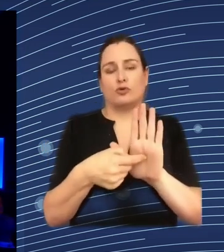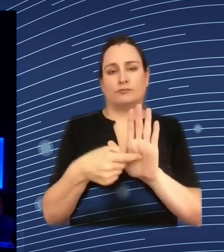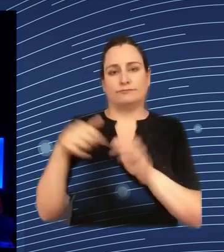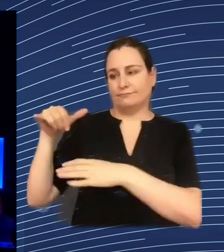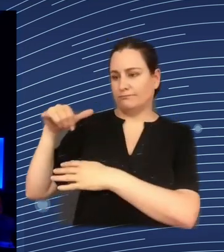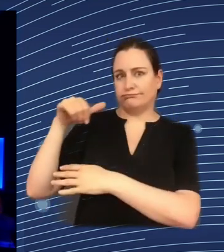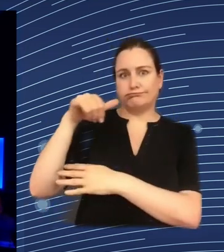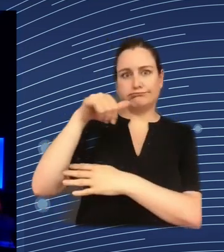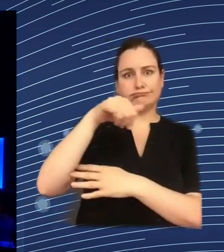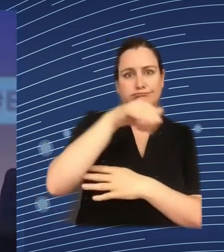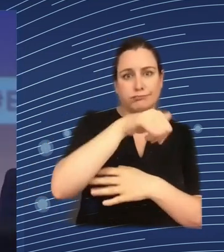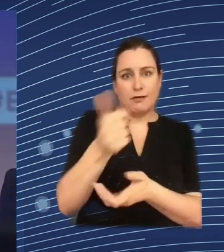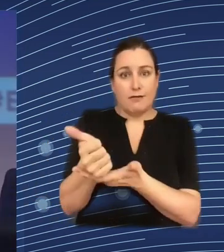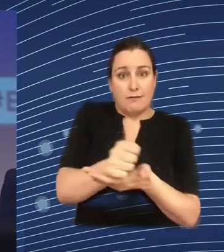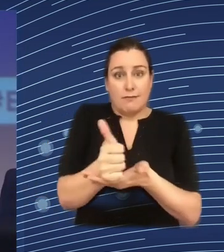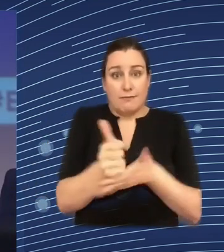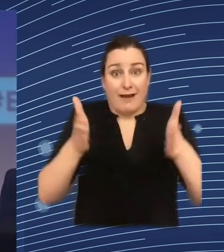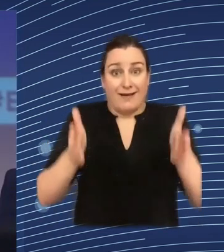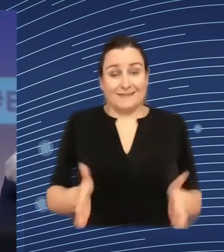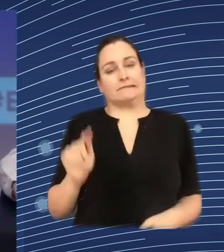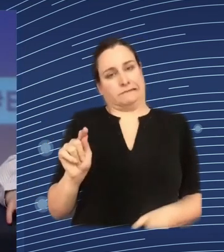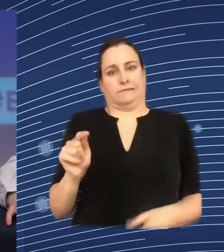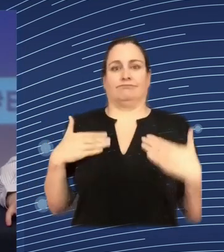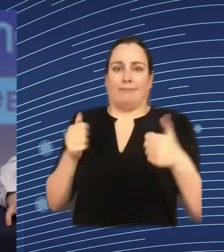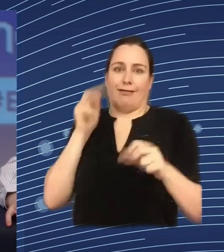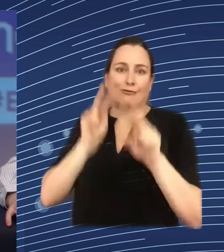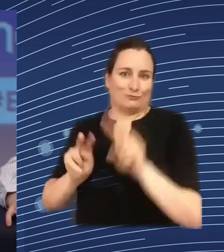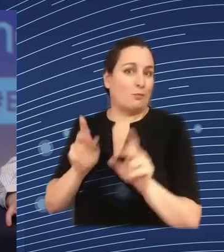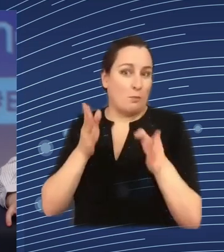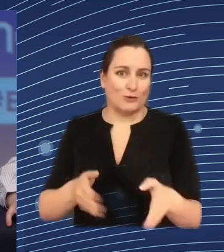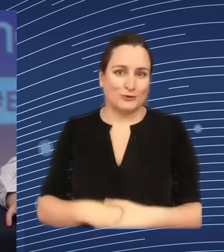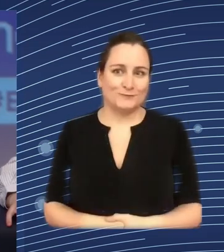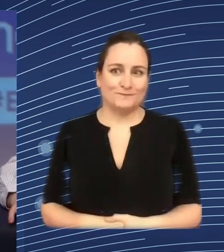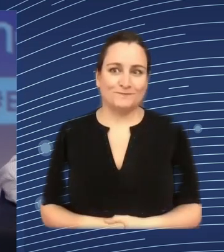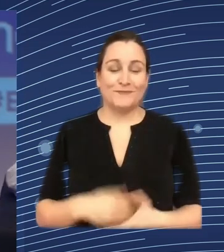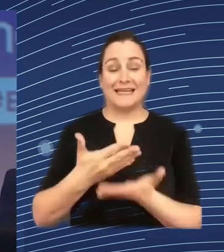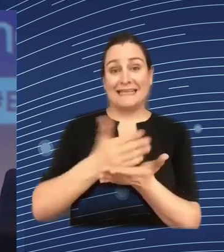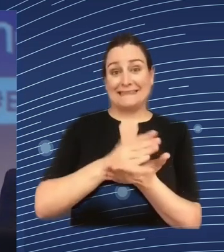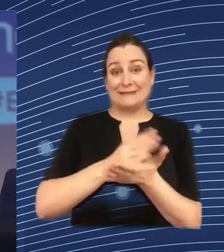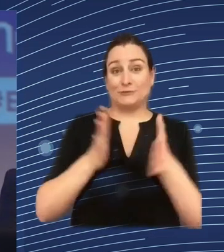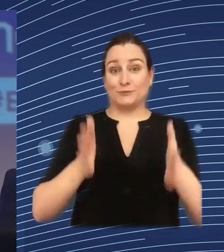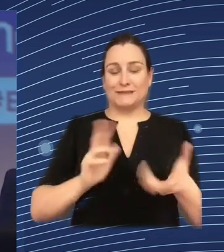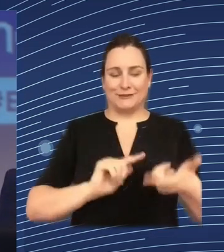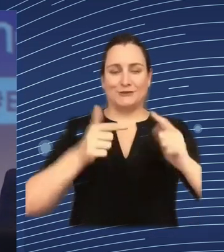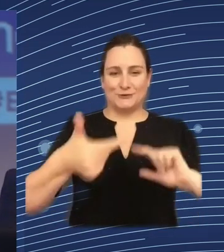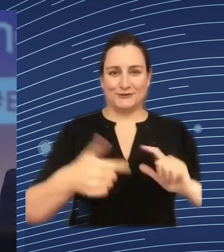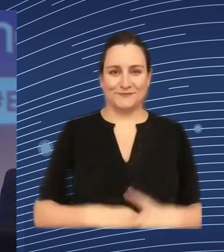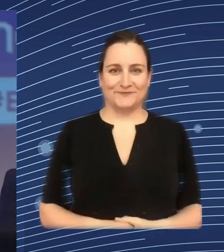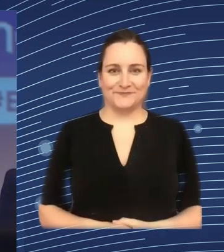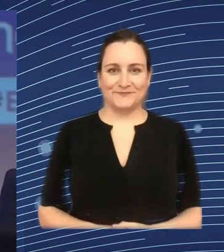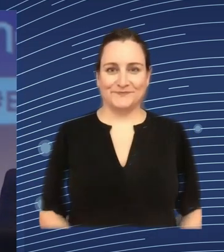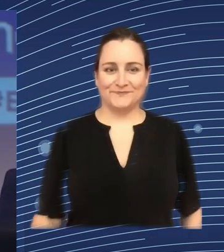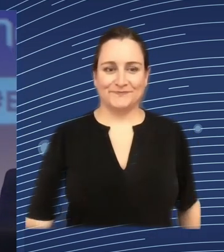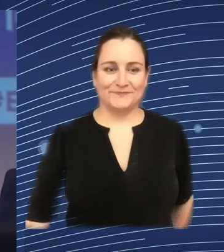necessary employers may only be informed of the necessary results with regard